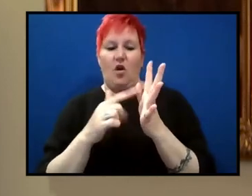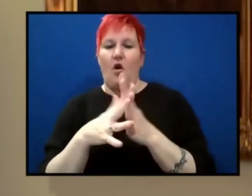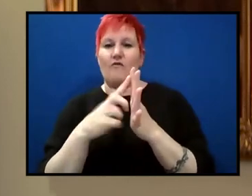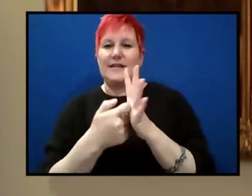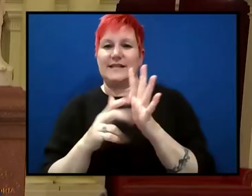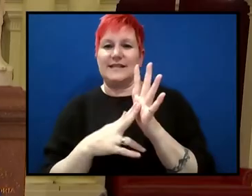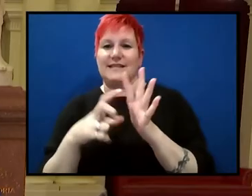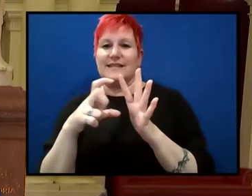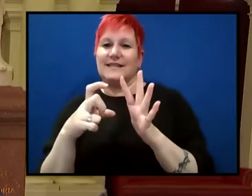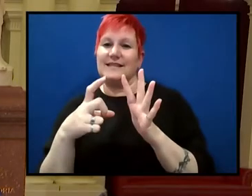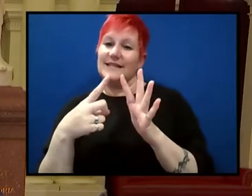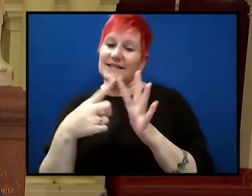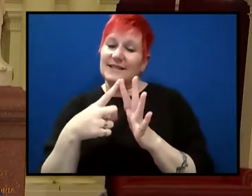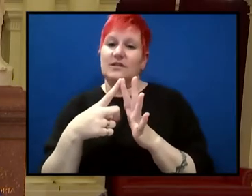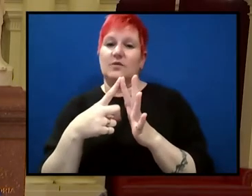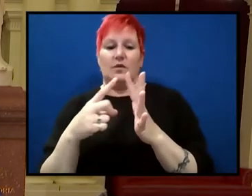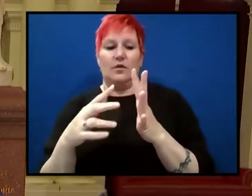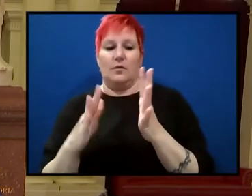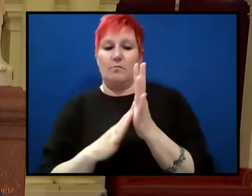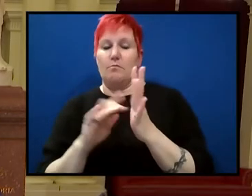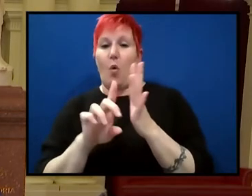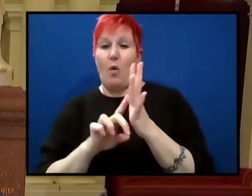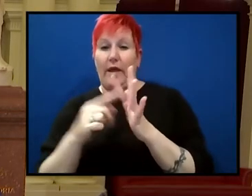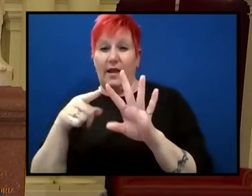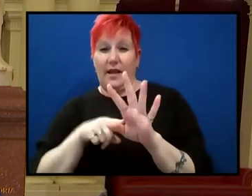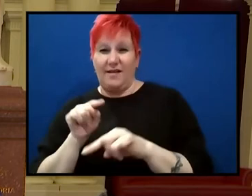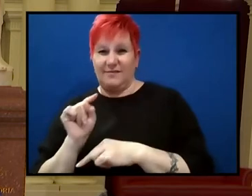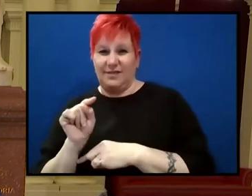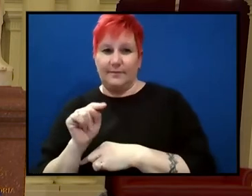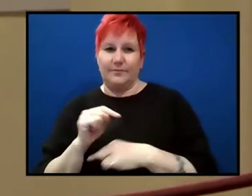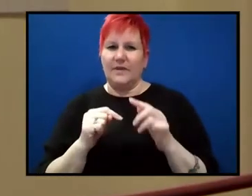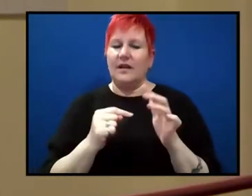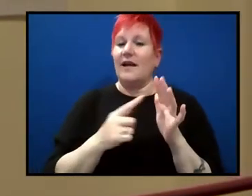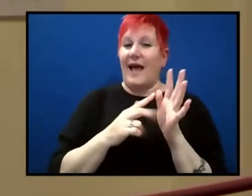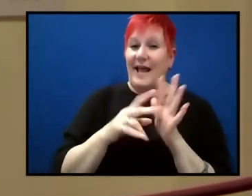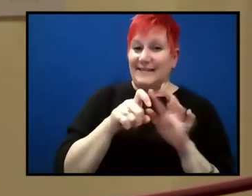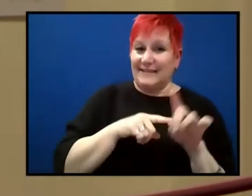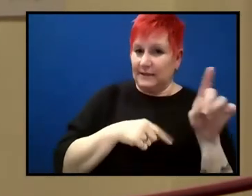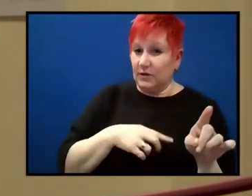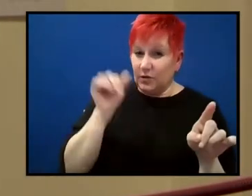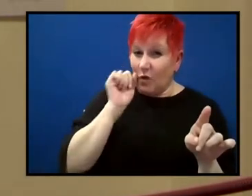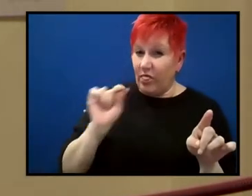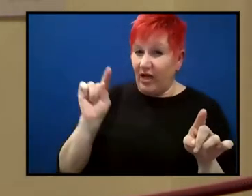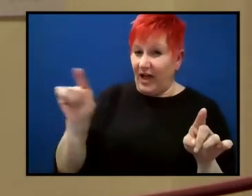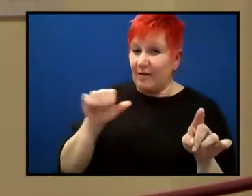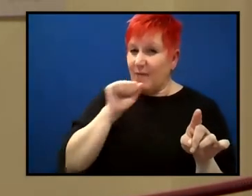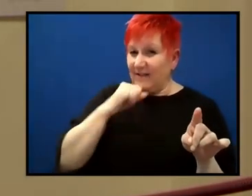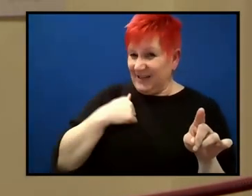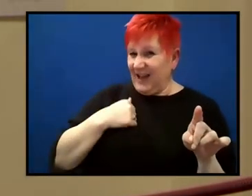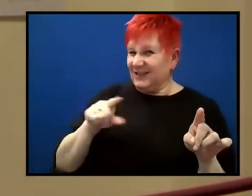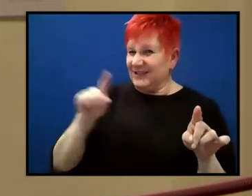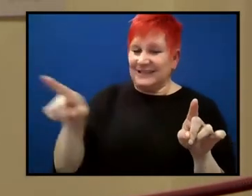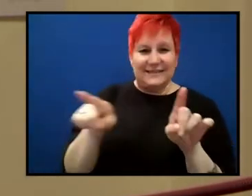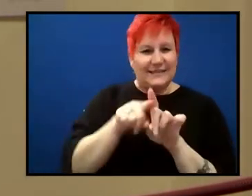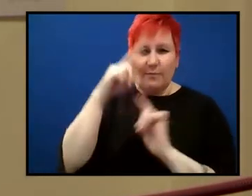him? Lawrence Morley had exactly the same idea as Fred Vine, um, at the same